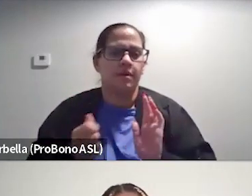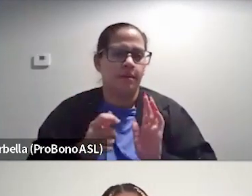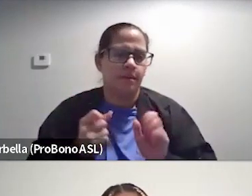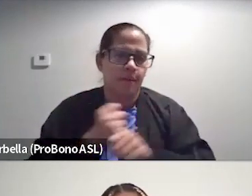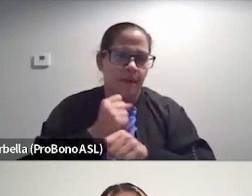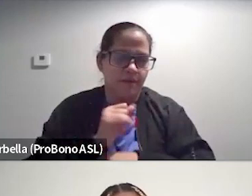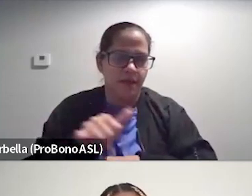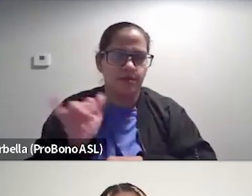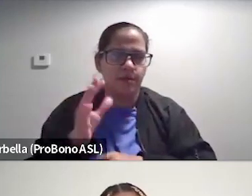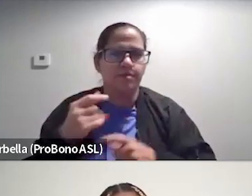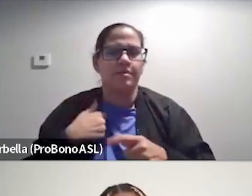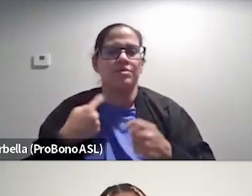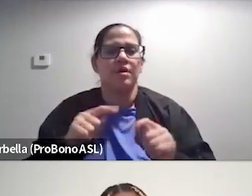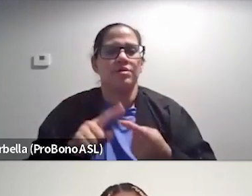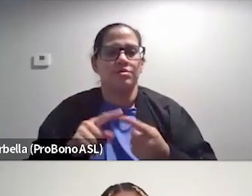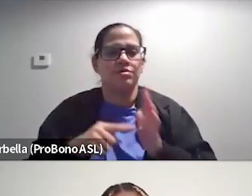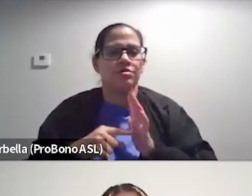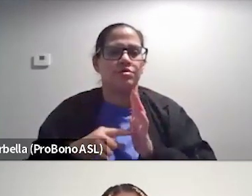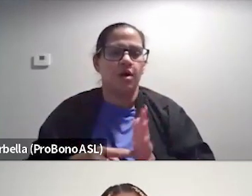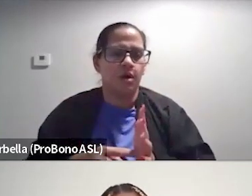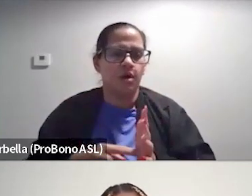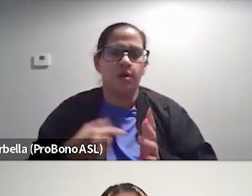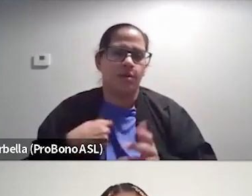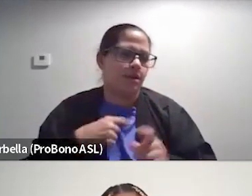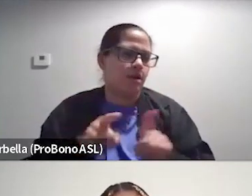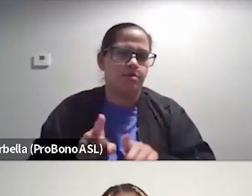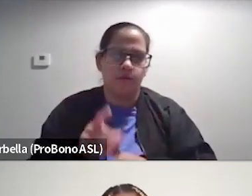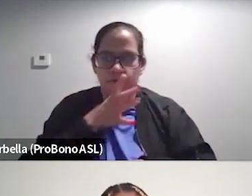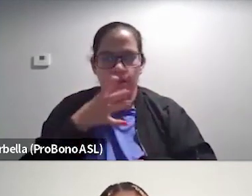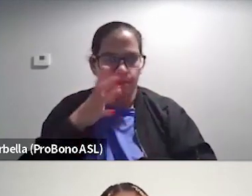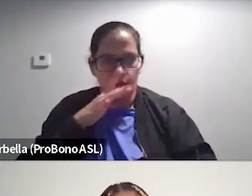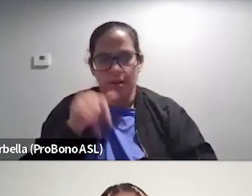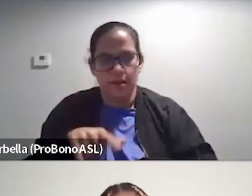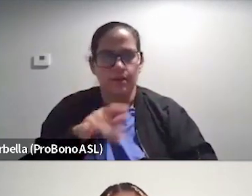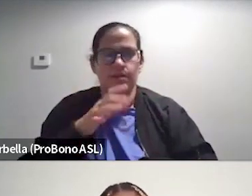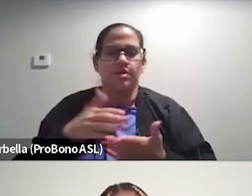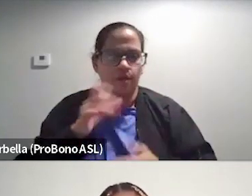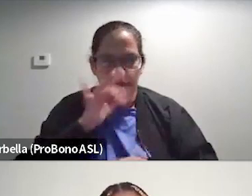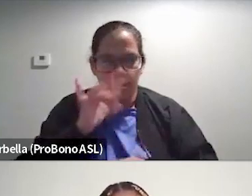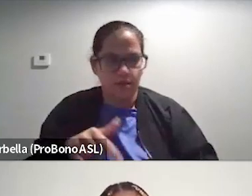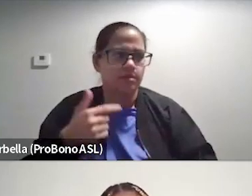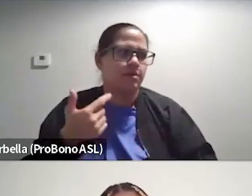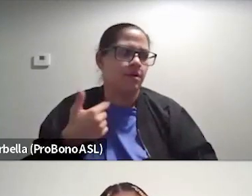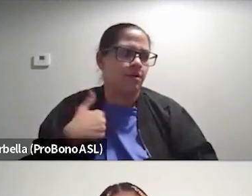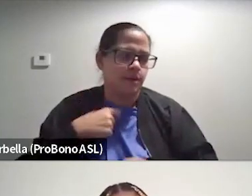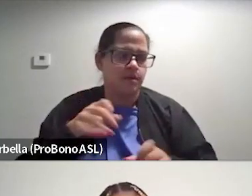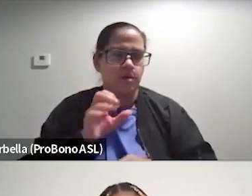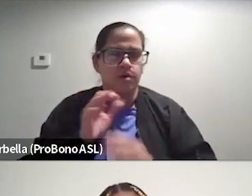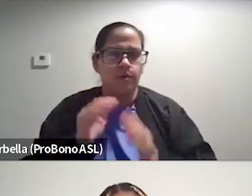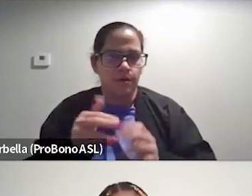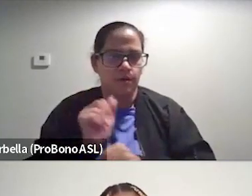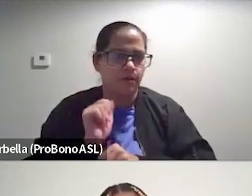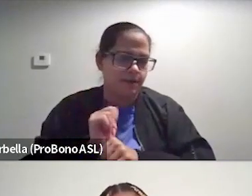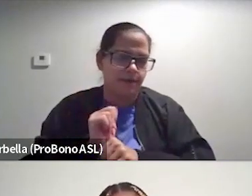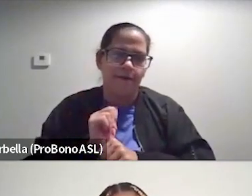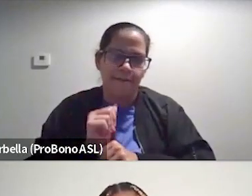too. And me trying to show like, we can also farmers can look like this. Chefs can look like this. We can do community work like this. We can feed